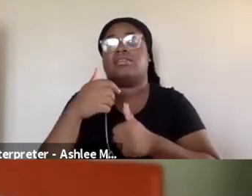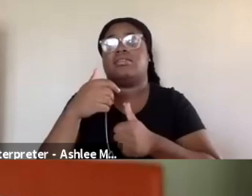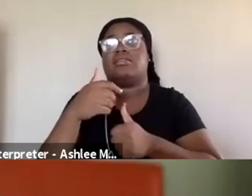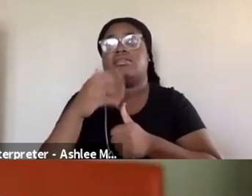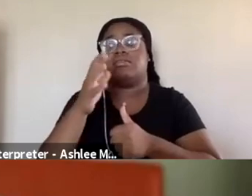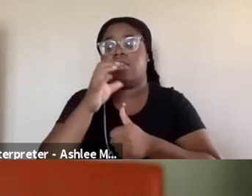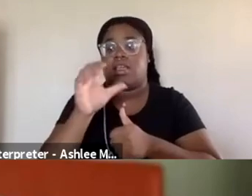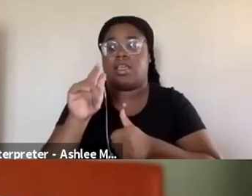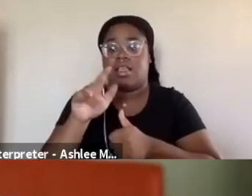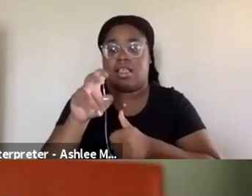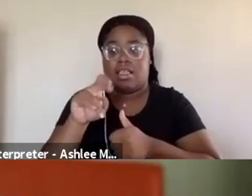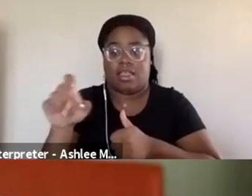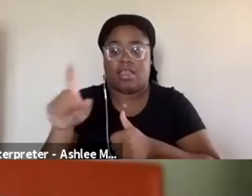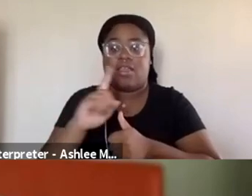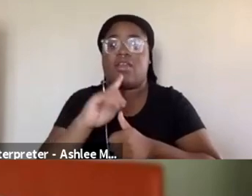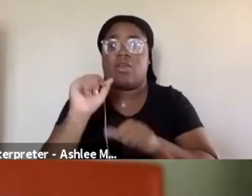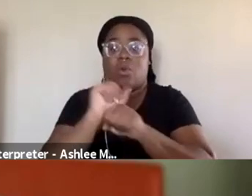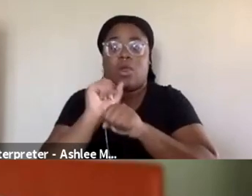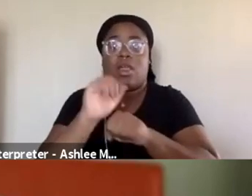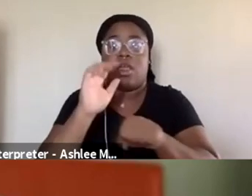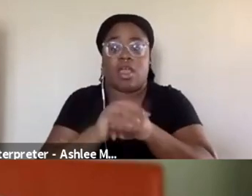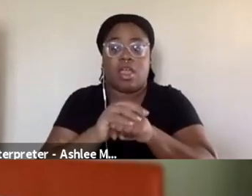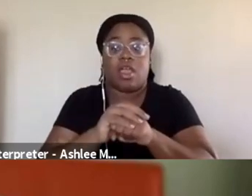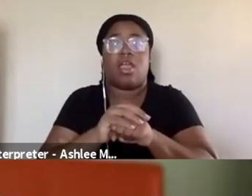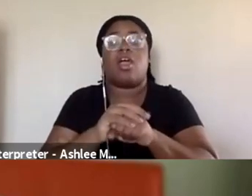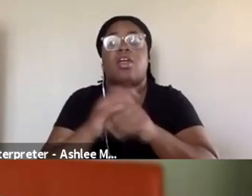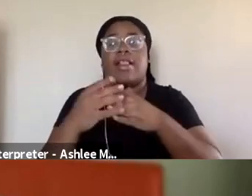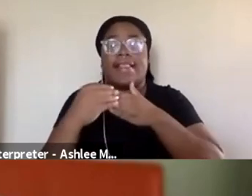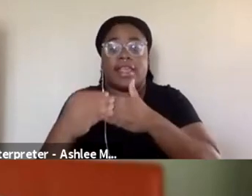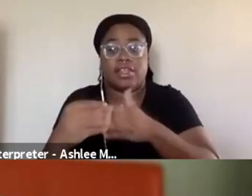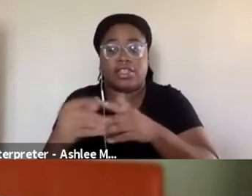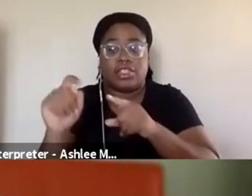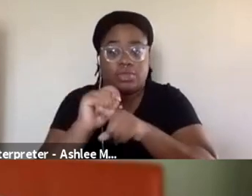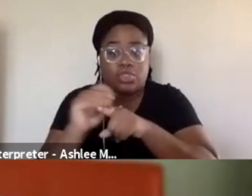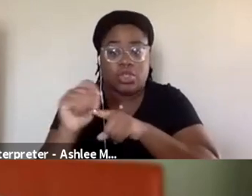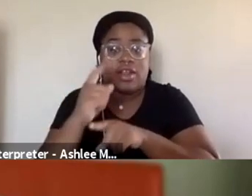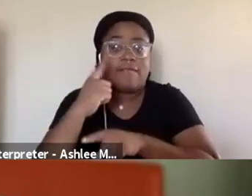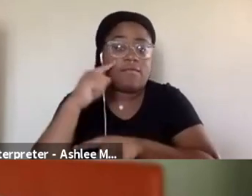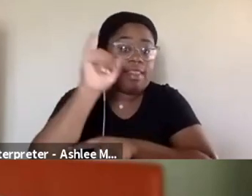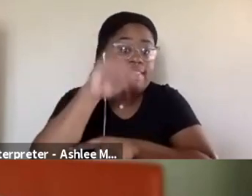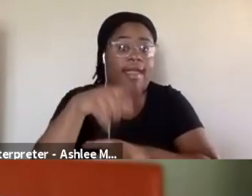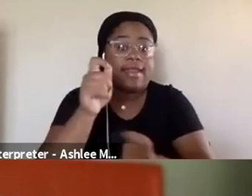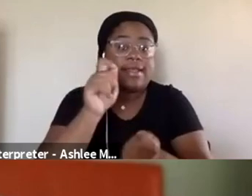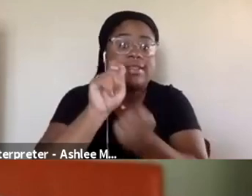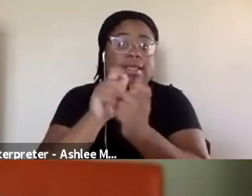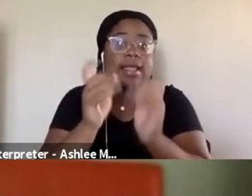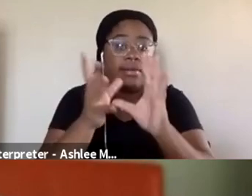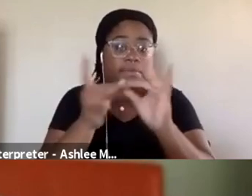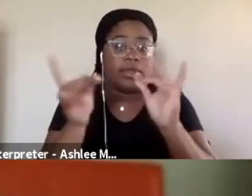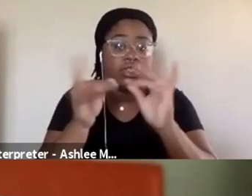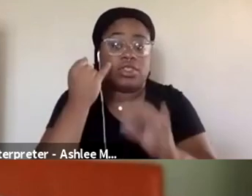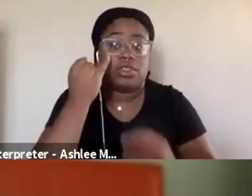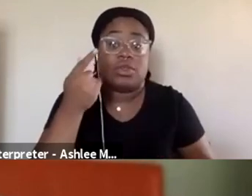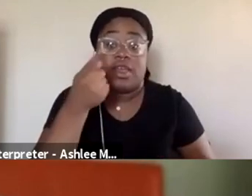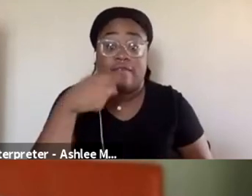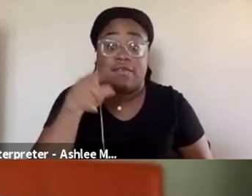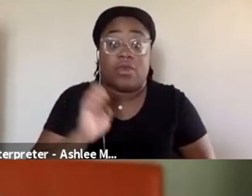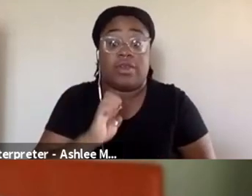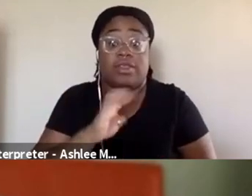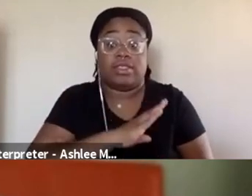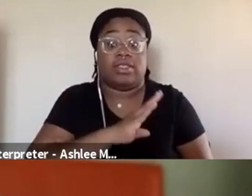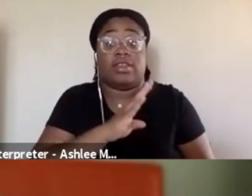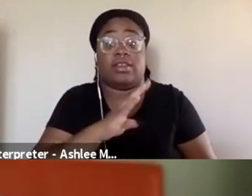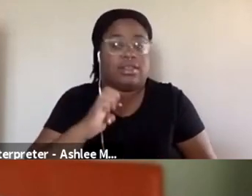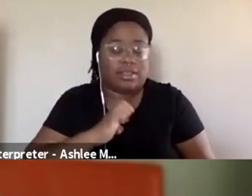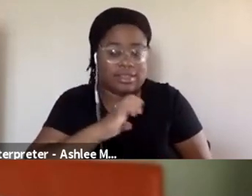like intervention, like leadership training, like long-term interventions for this exact thing. So if you are actually an executive in one of these places,